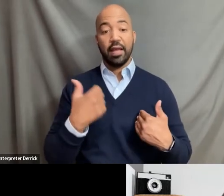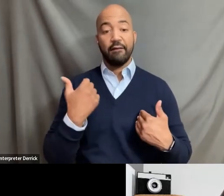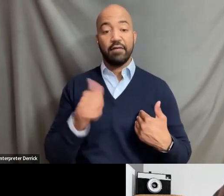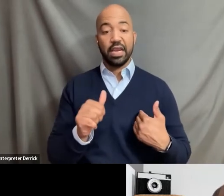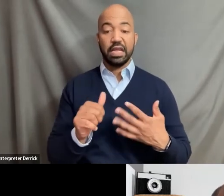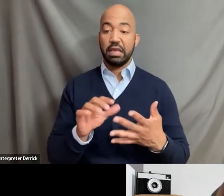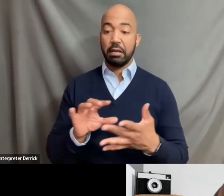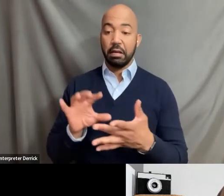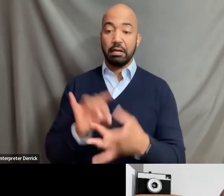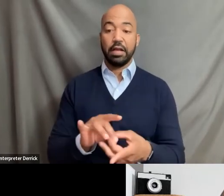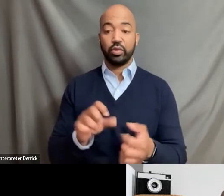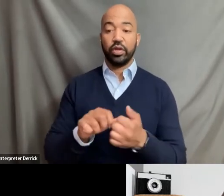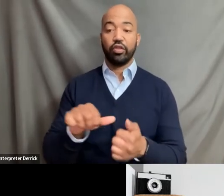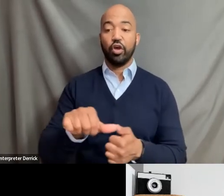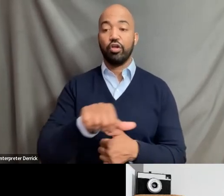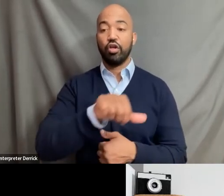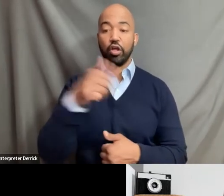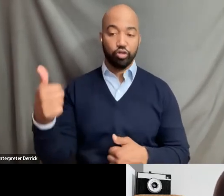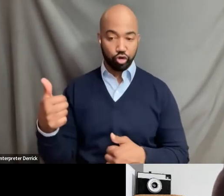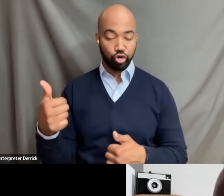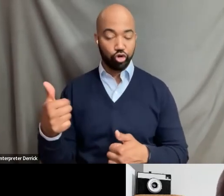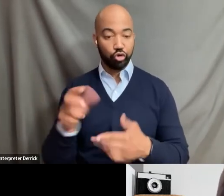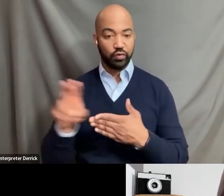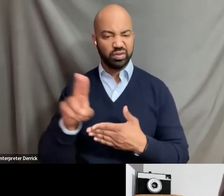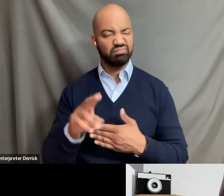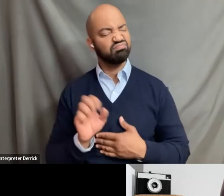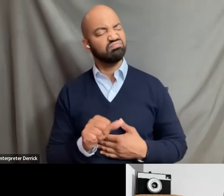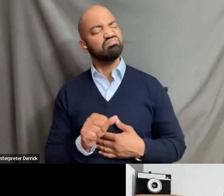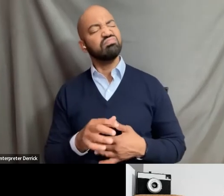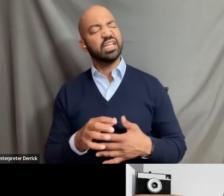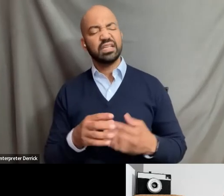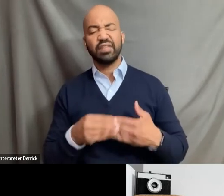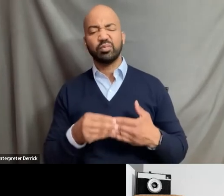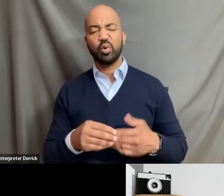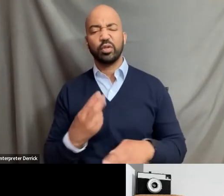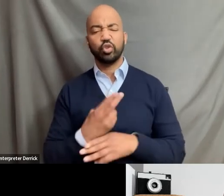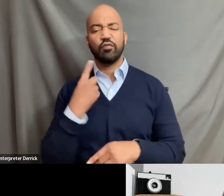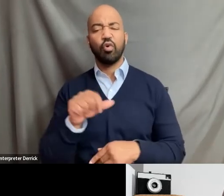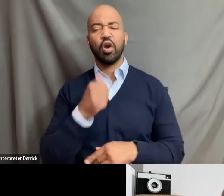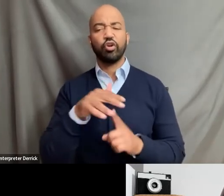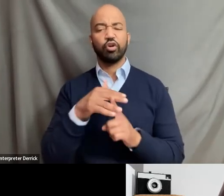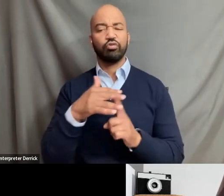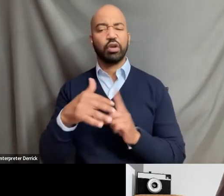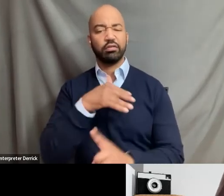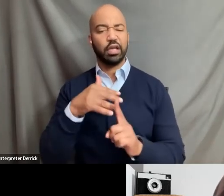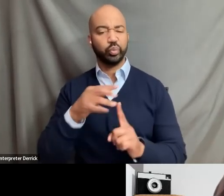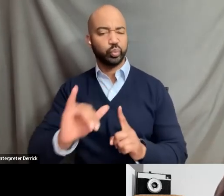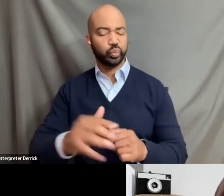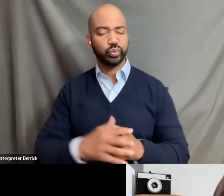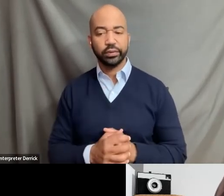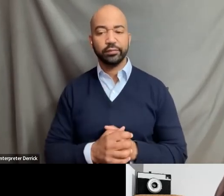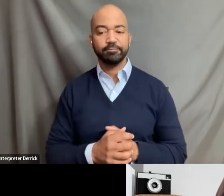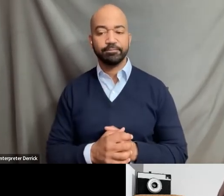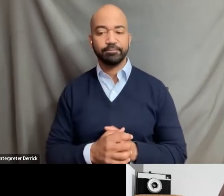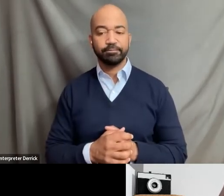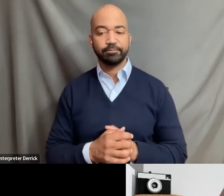Yeah, actually, ADCA is quite flexible, it's been used in other contexts. So, yeah, we